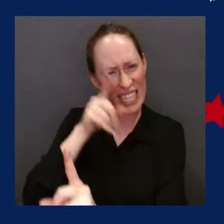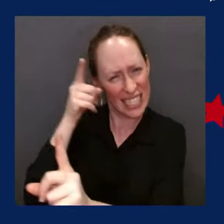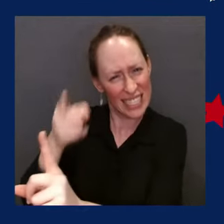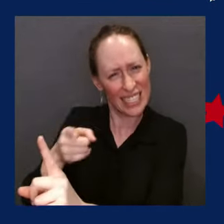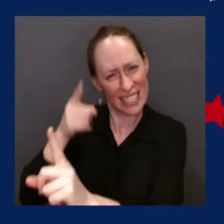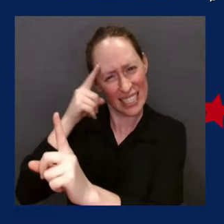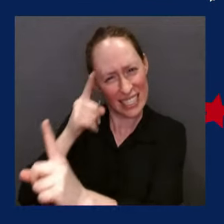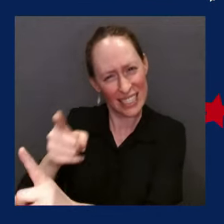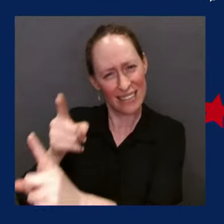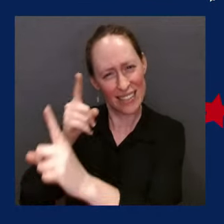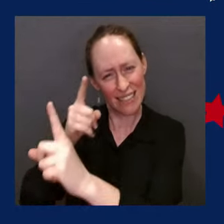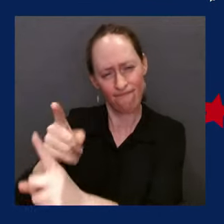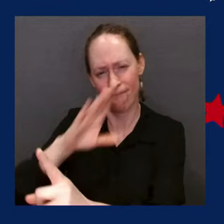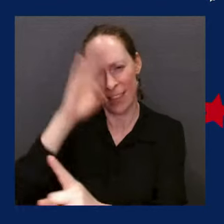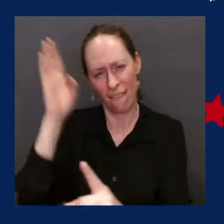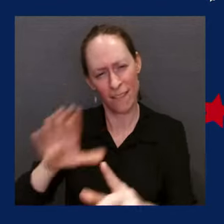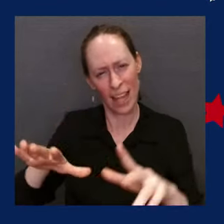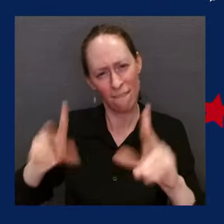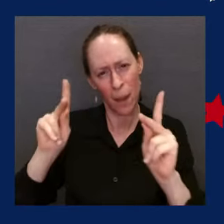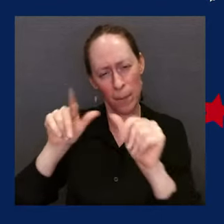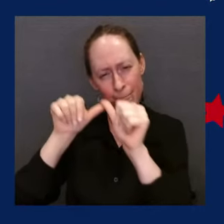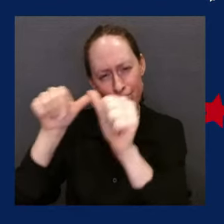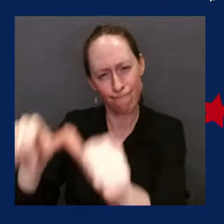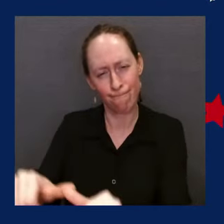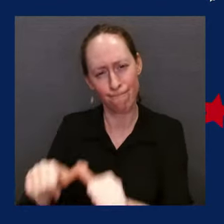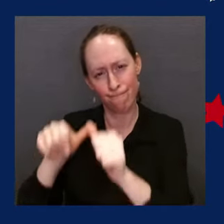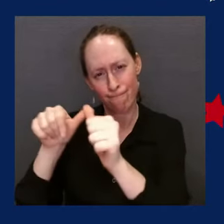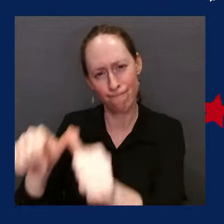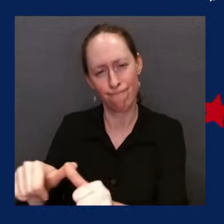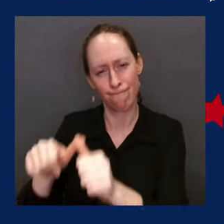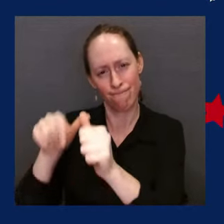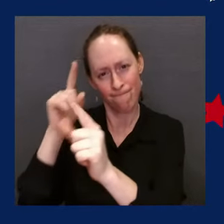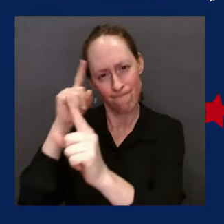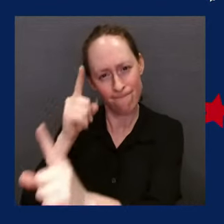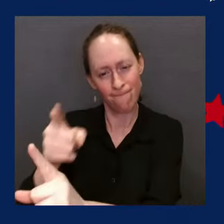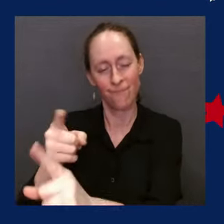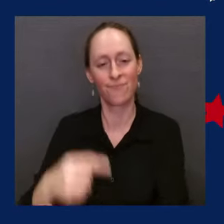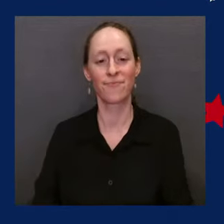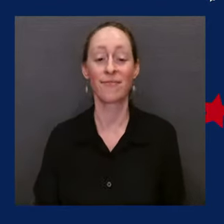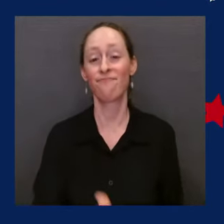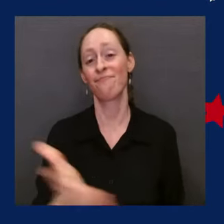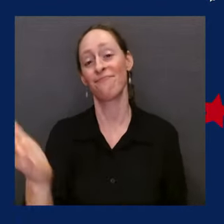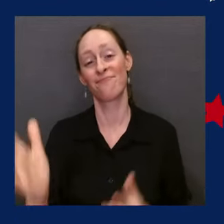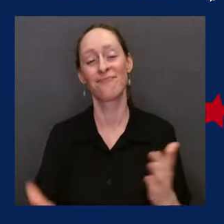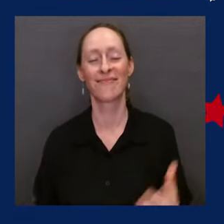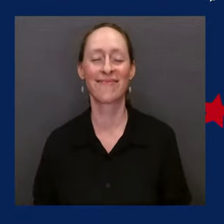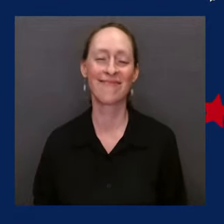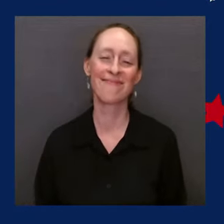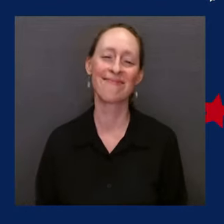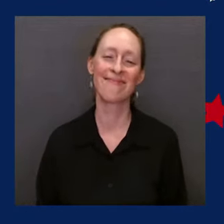Folks, this year, we honor the 50th anniversary of the All-Volunteer Force.